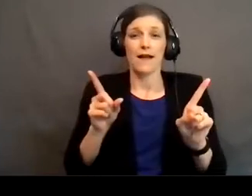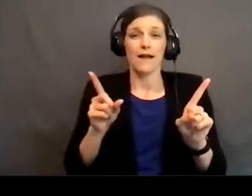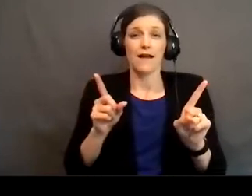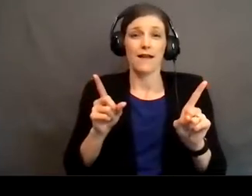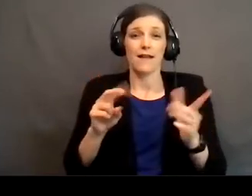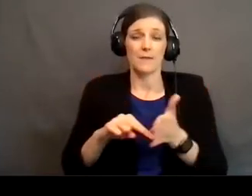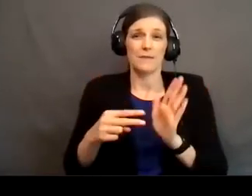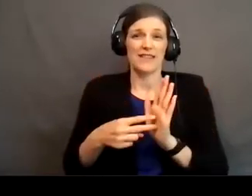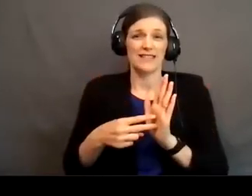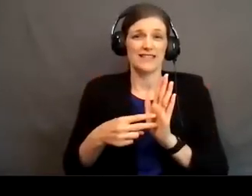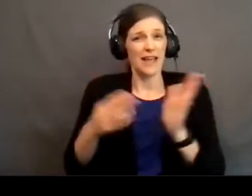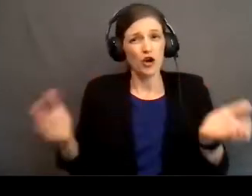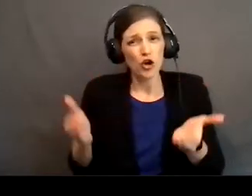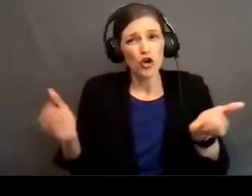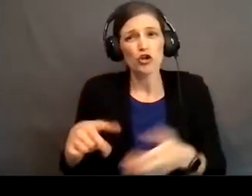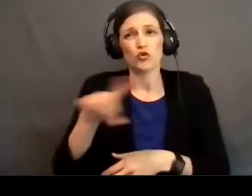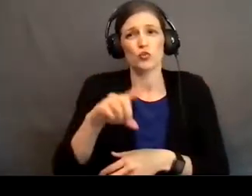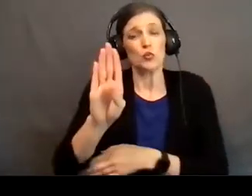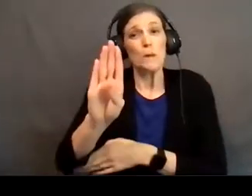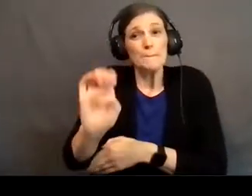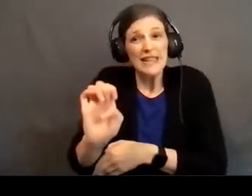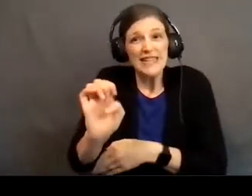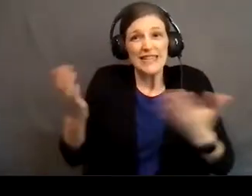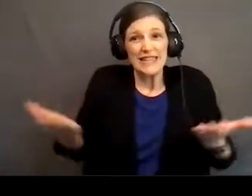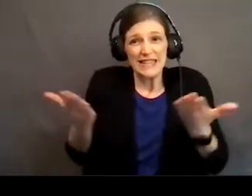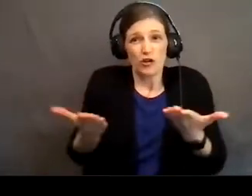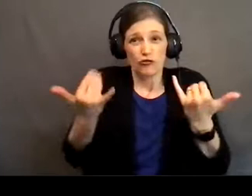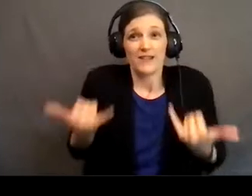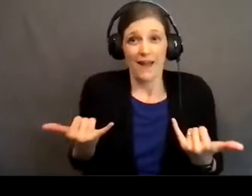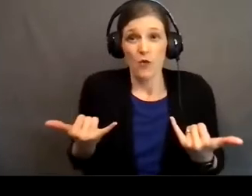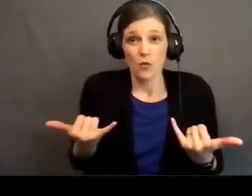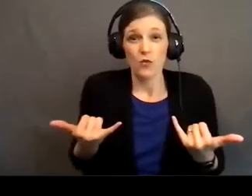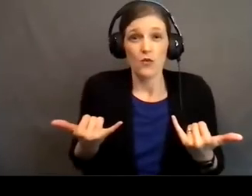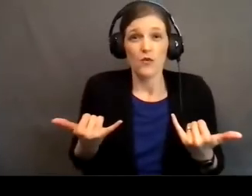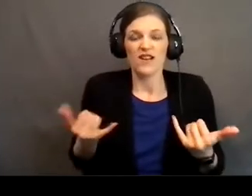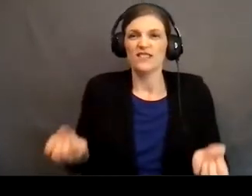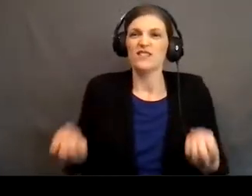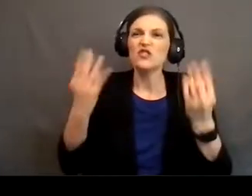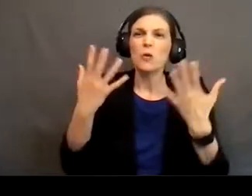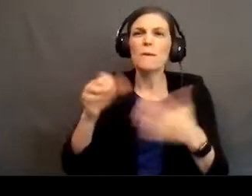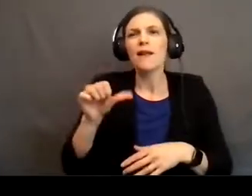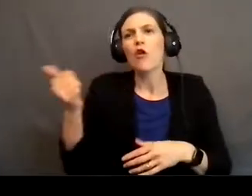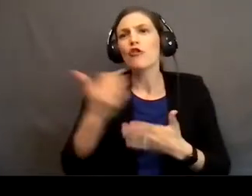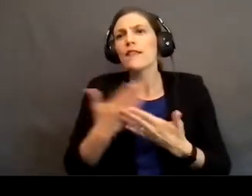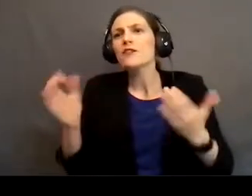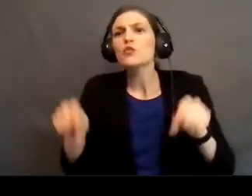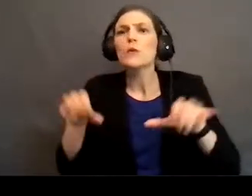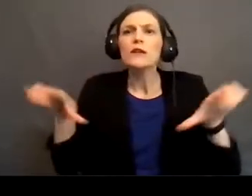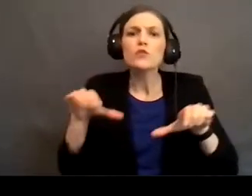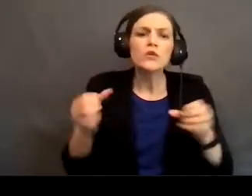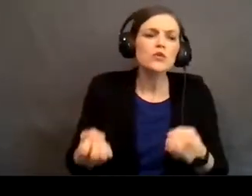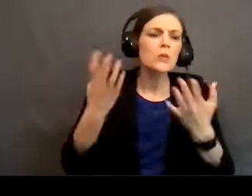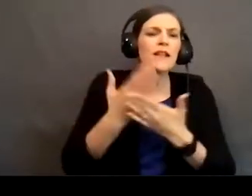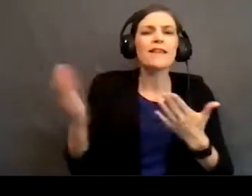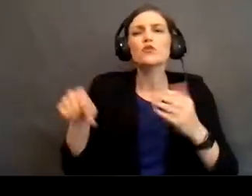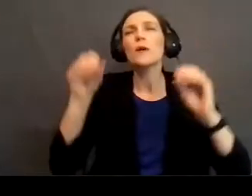I would encourage you to just be here now. Right? There's so many other things you could be doing, so many things you